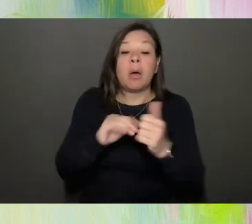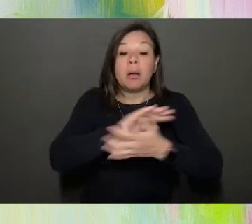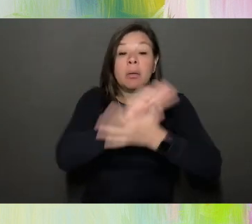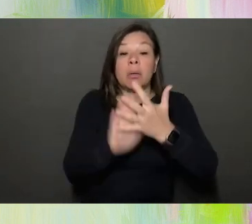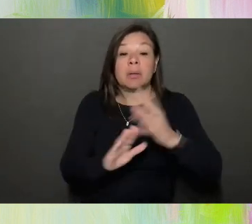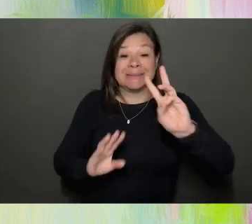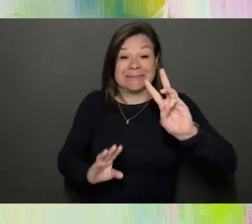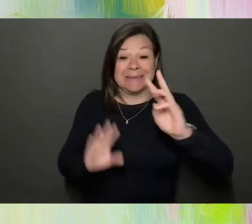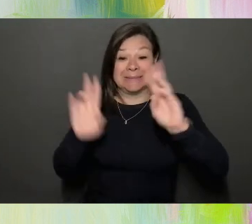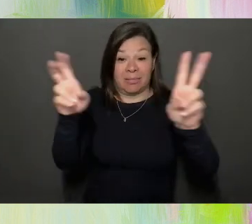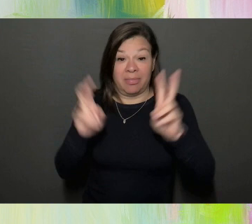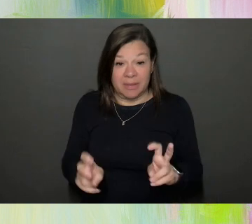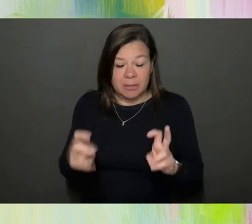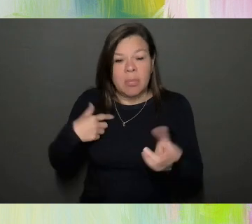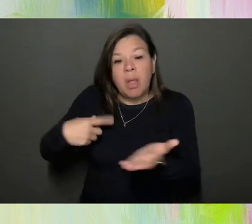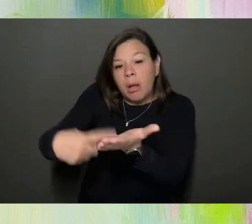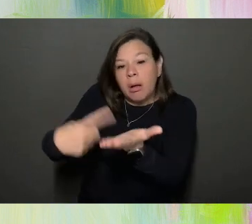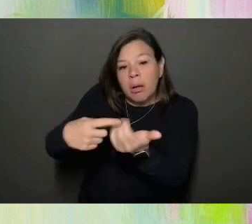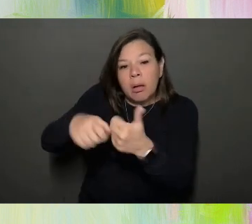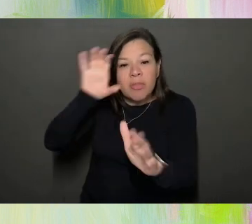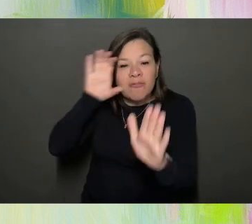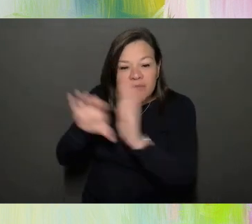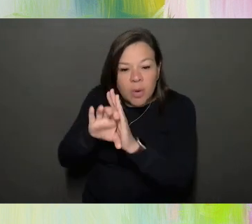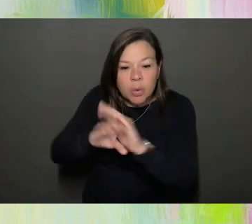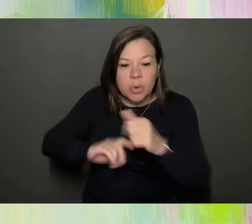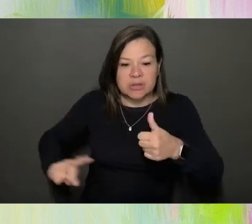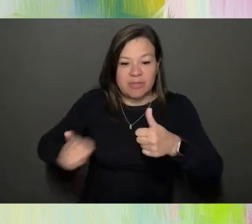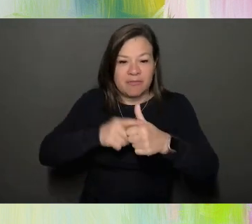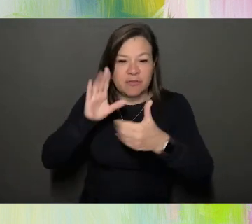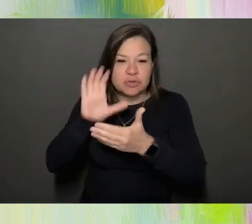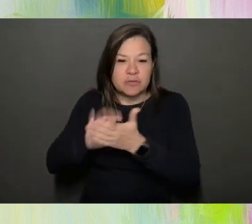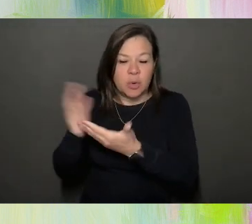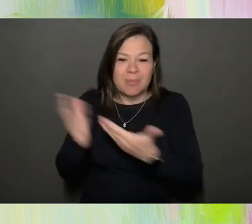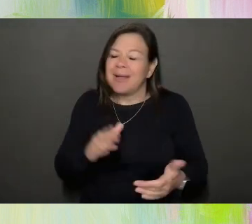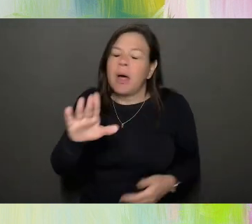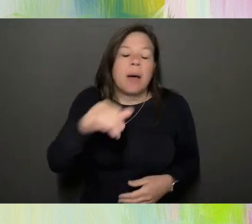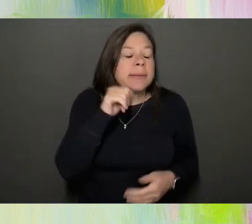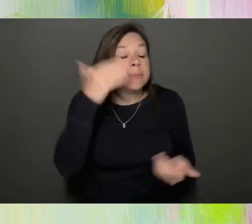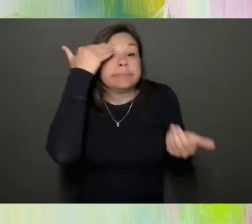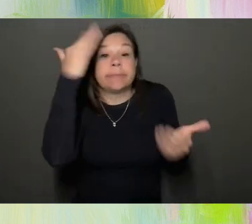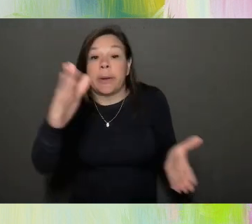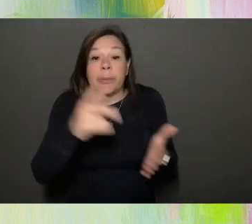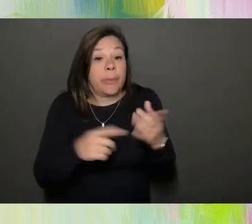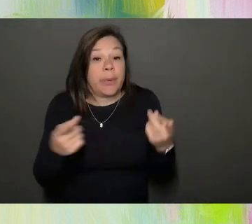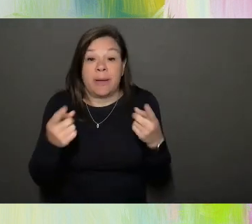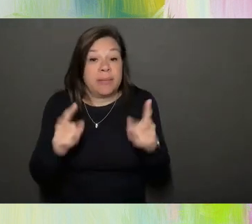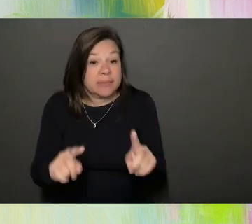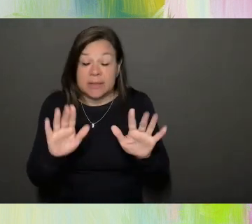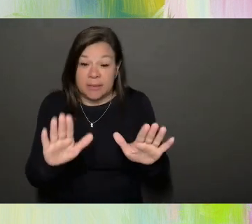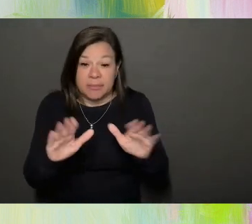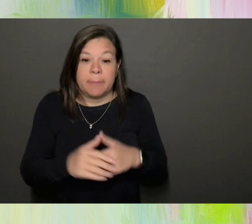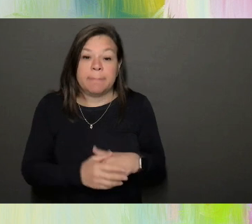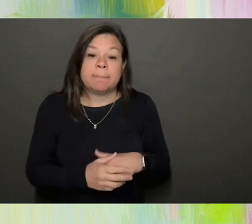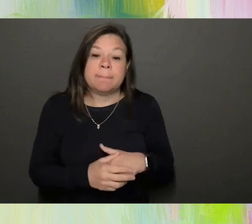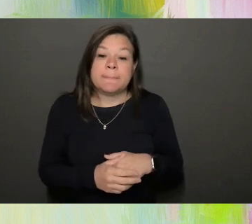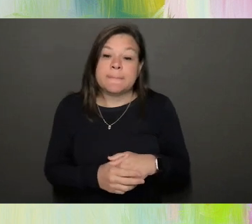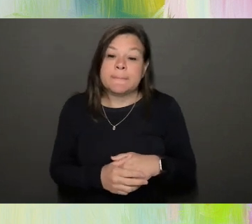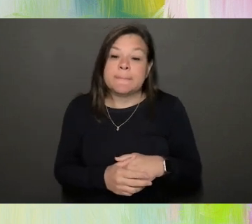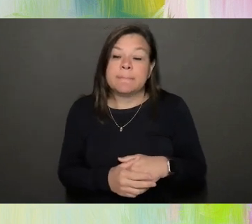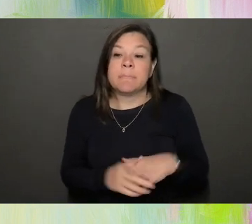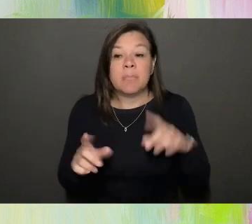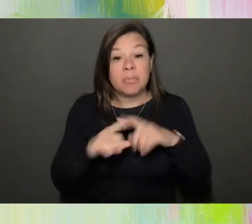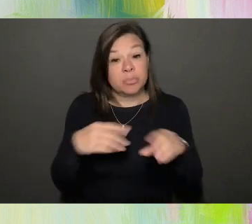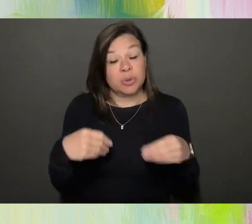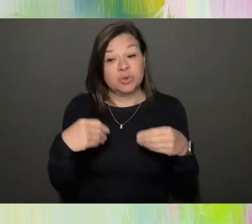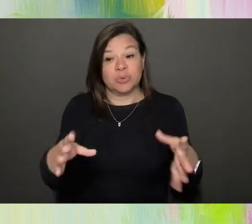uh, the photos and the first photos they bring, and I don't know why this happens in a lot of the groups. You, you, you, you, give them a very abstract